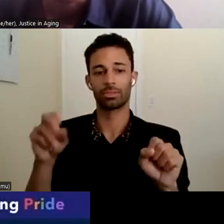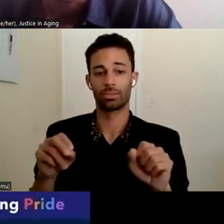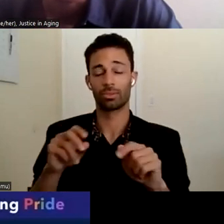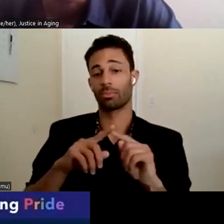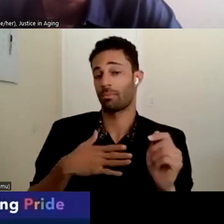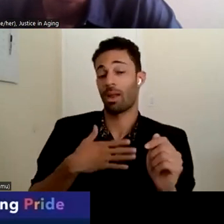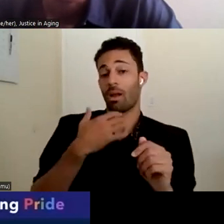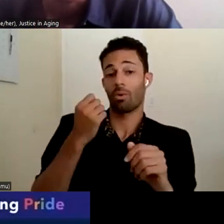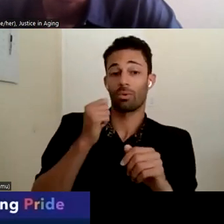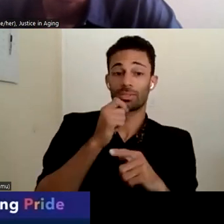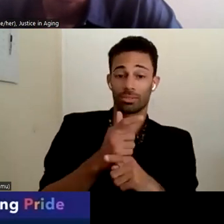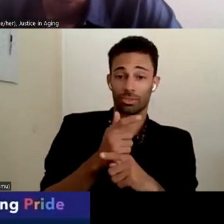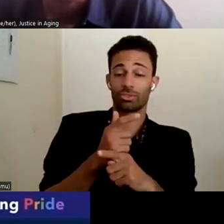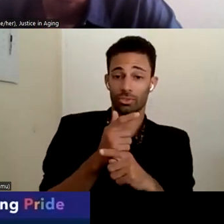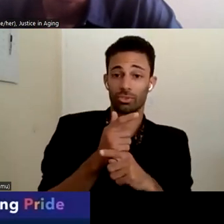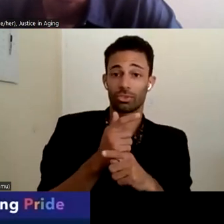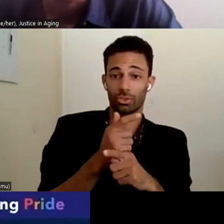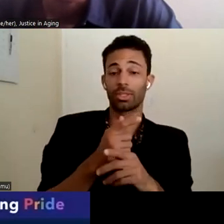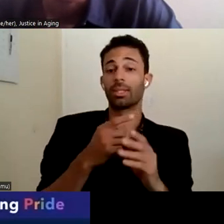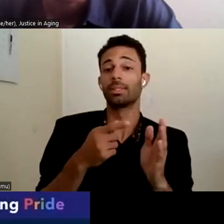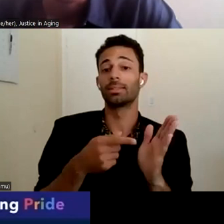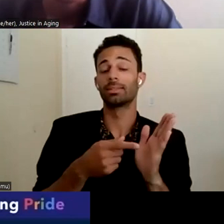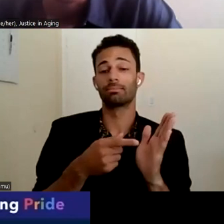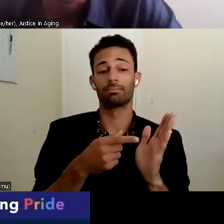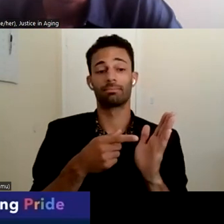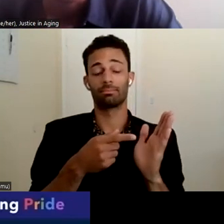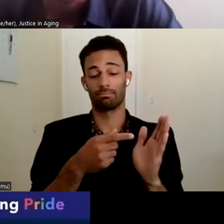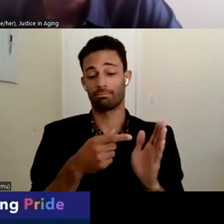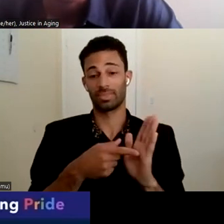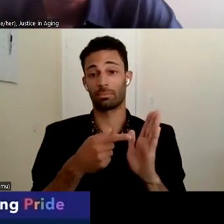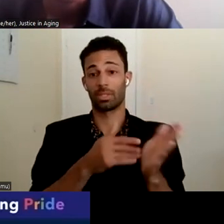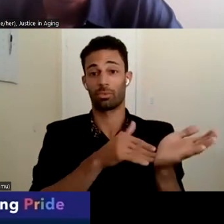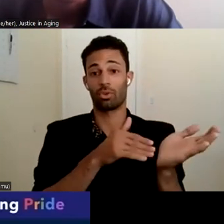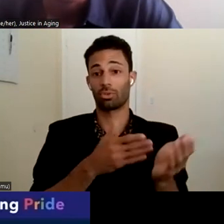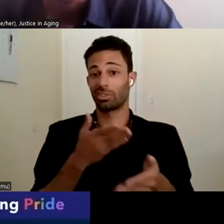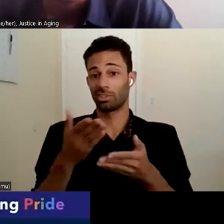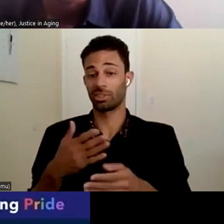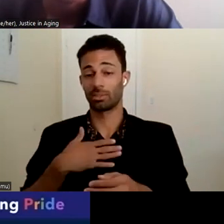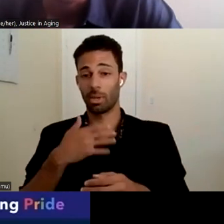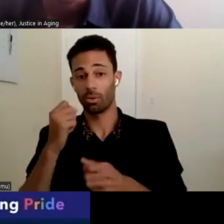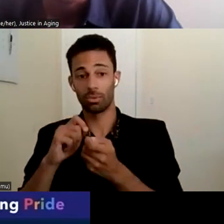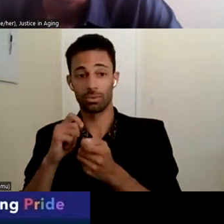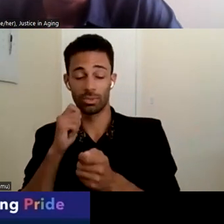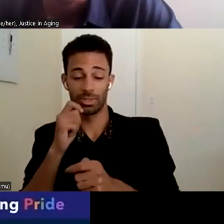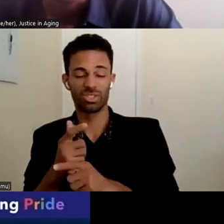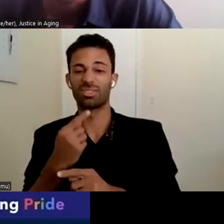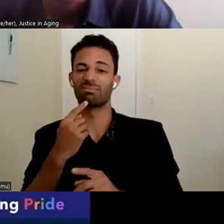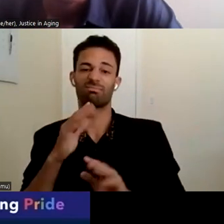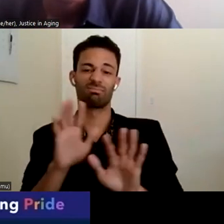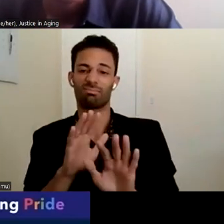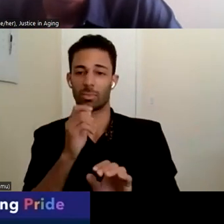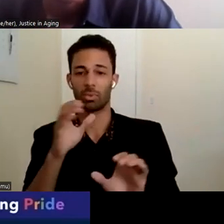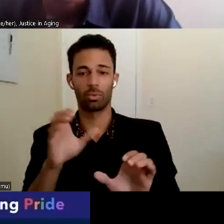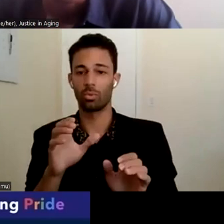providers who might've suggested to end her life, don't do procedure. And if you, if they would have talked to her,